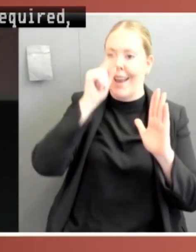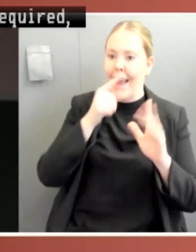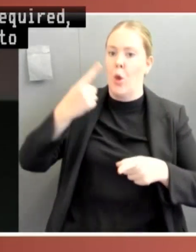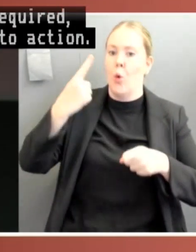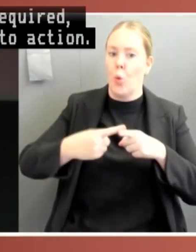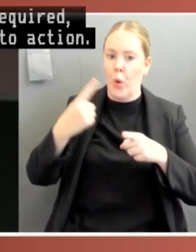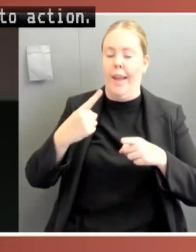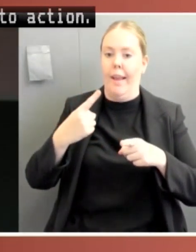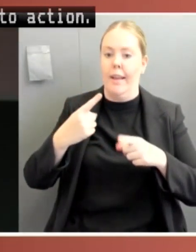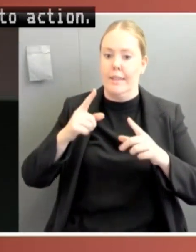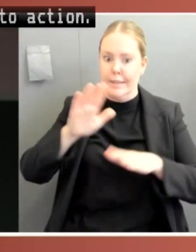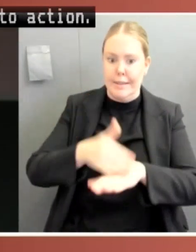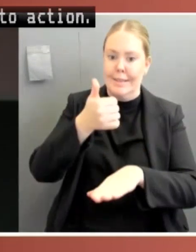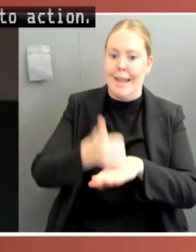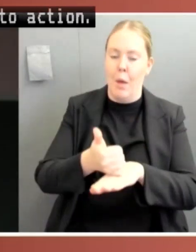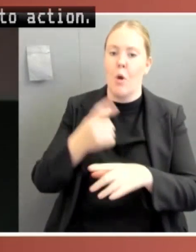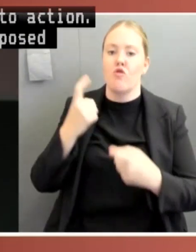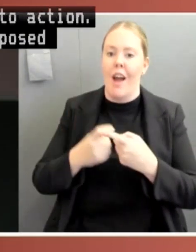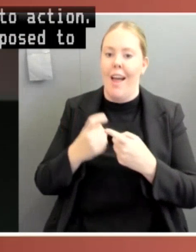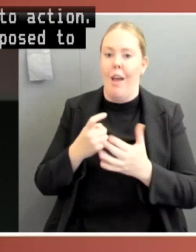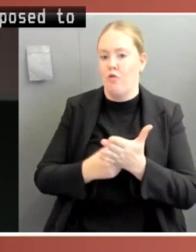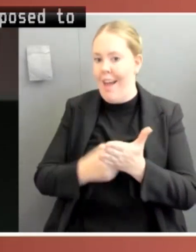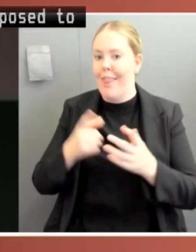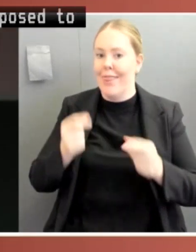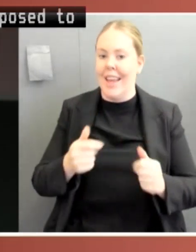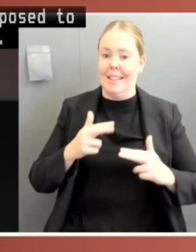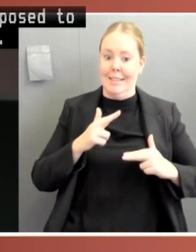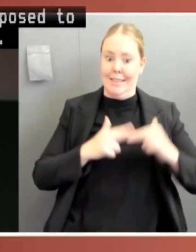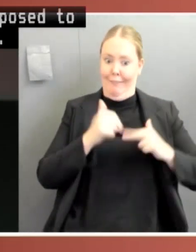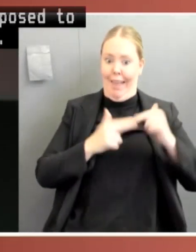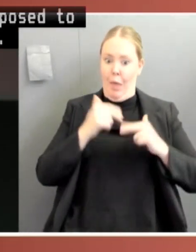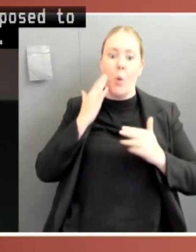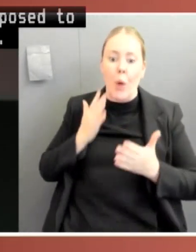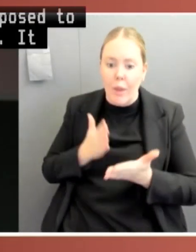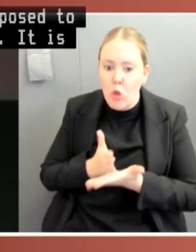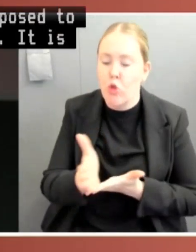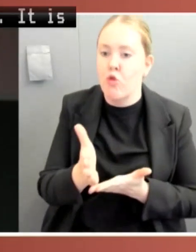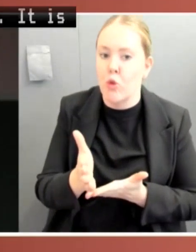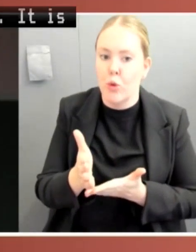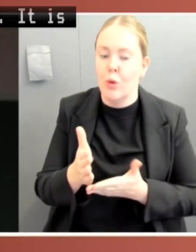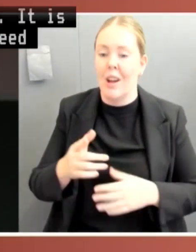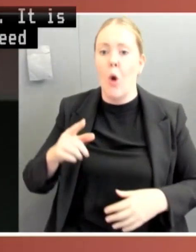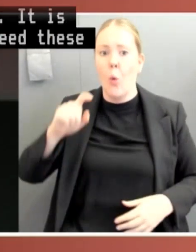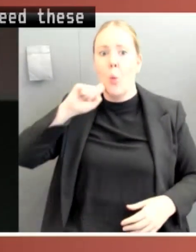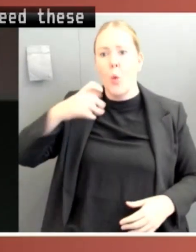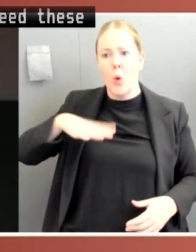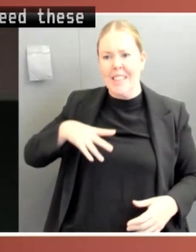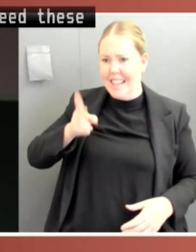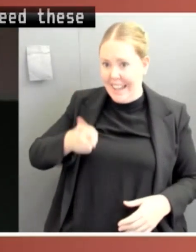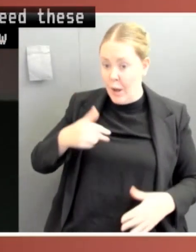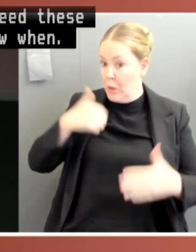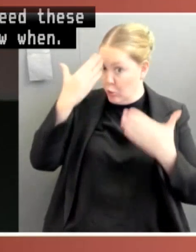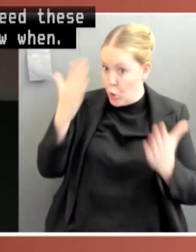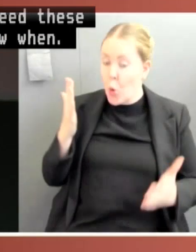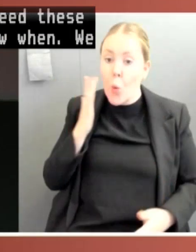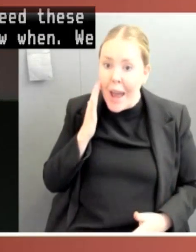to being developed on the run. It is foreseeable that we will need these things again. We don't know when, we don't know how, but we do